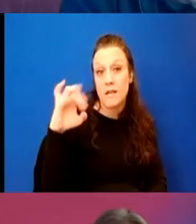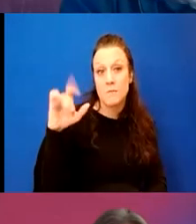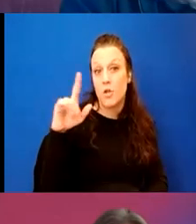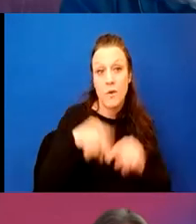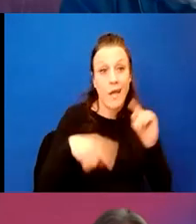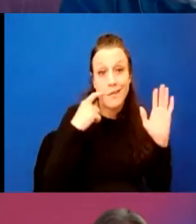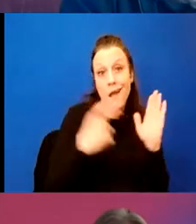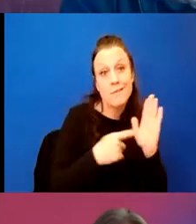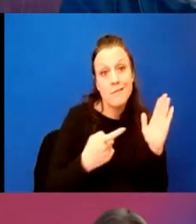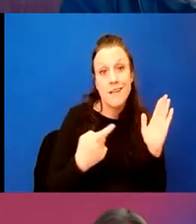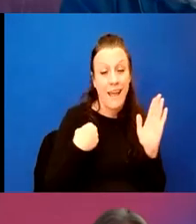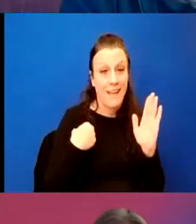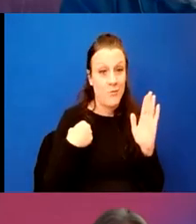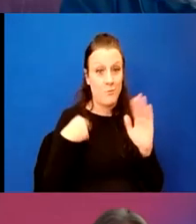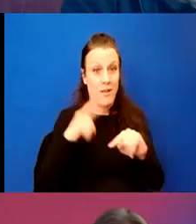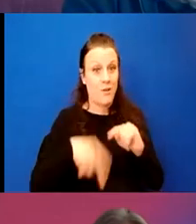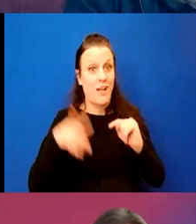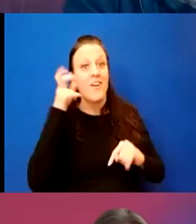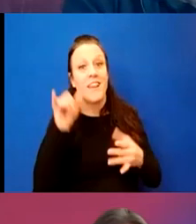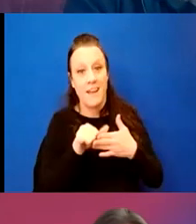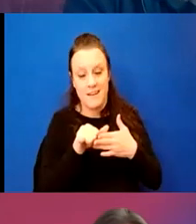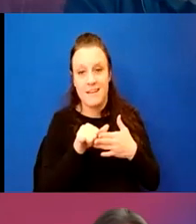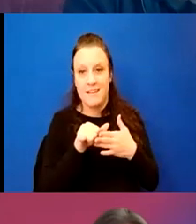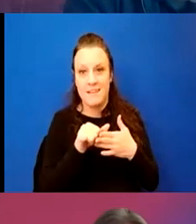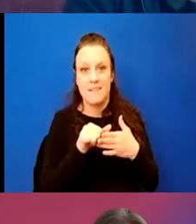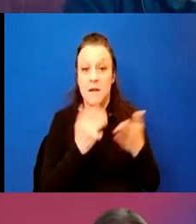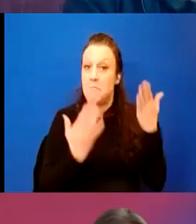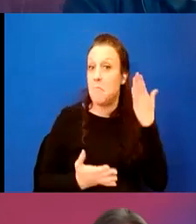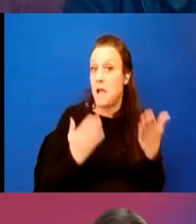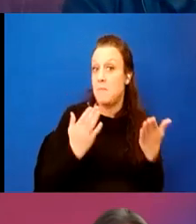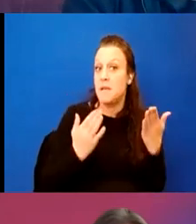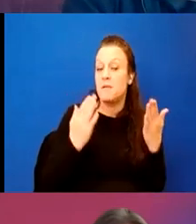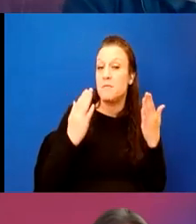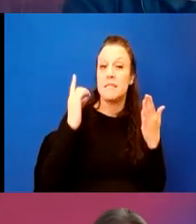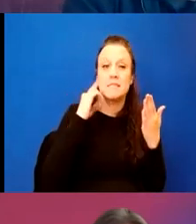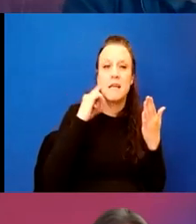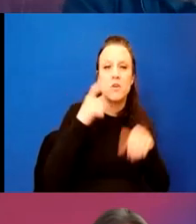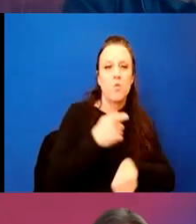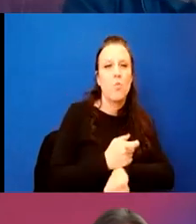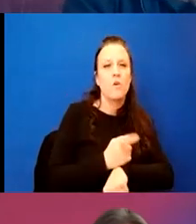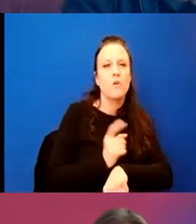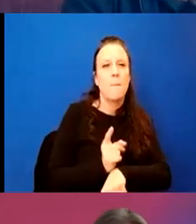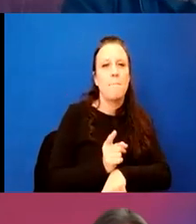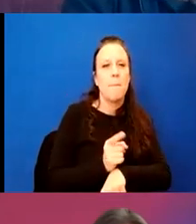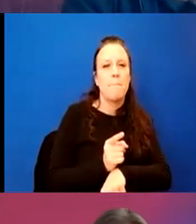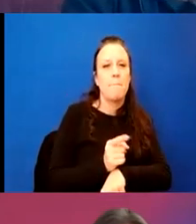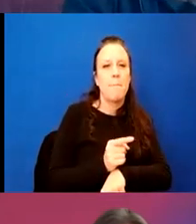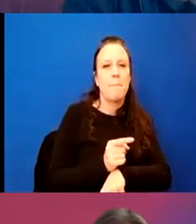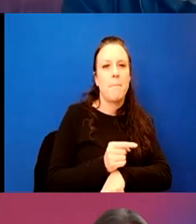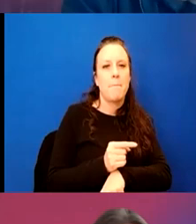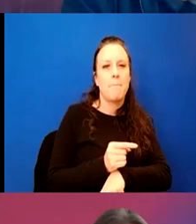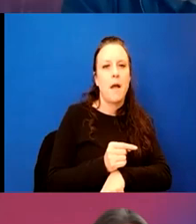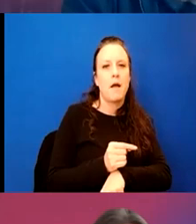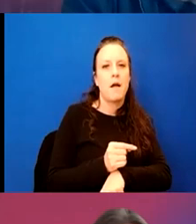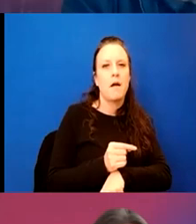under ordinary circumstances, hear that, um, maybe it would be the, the sound that your watch would make if you put it a couple inches